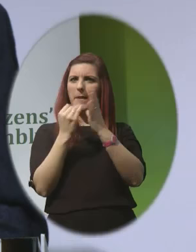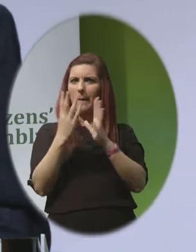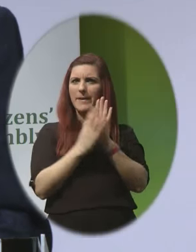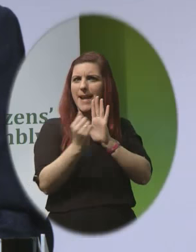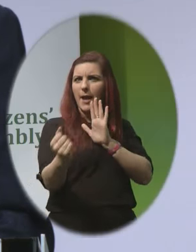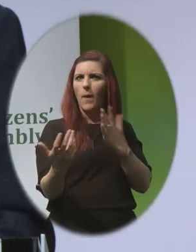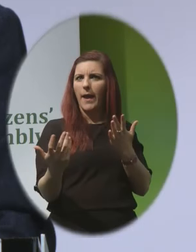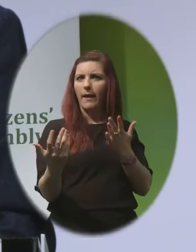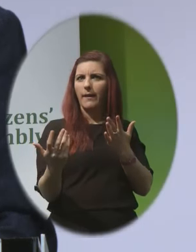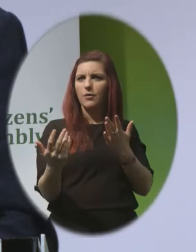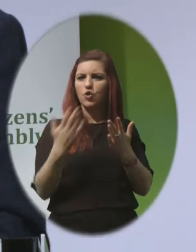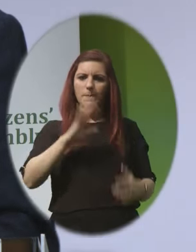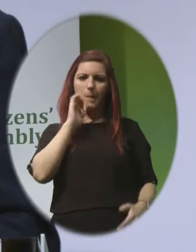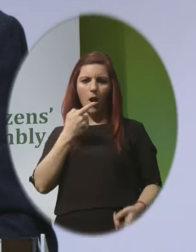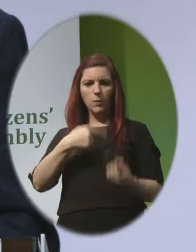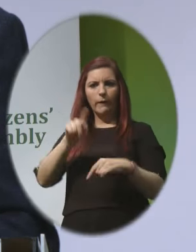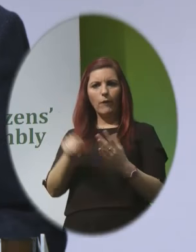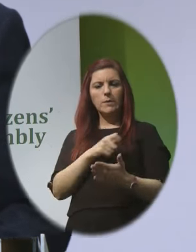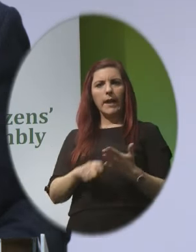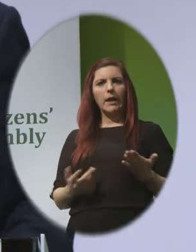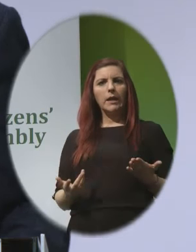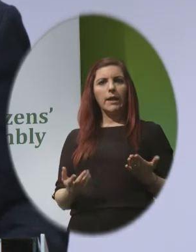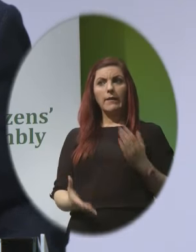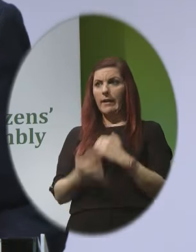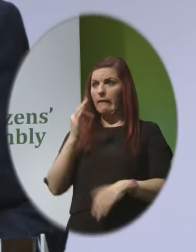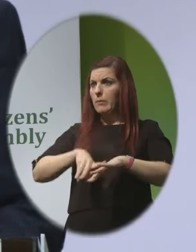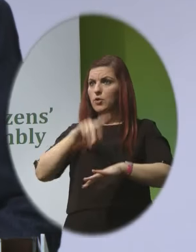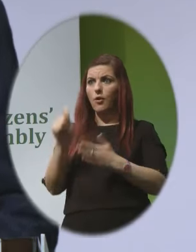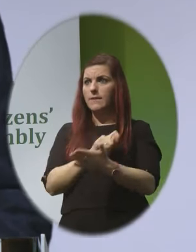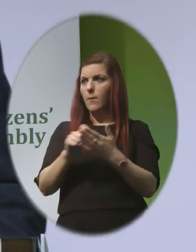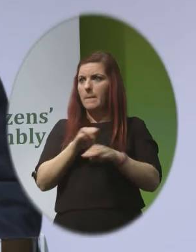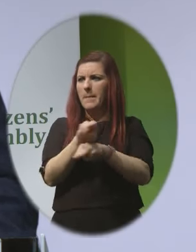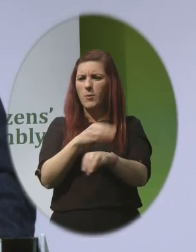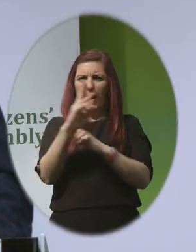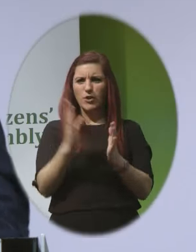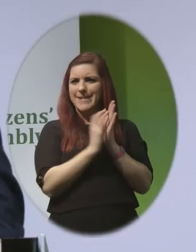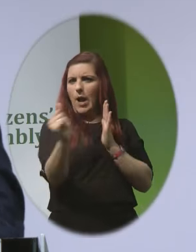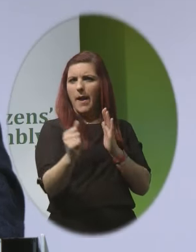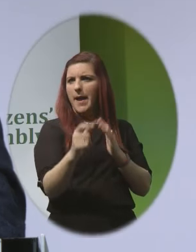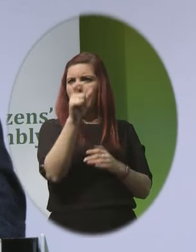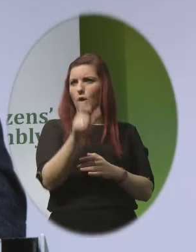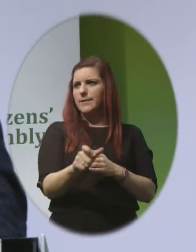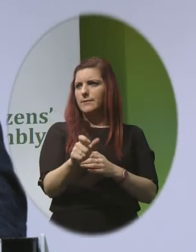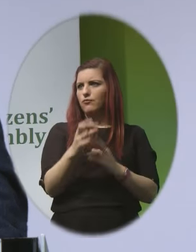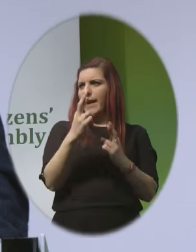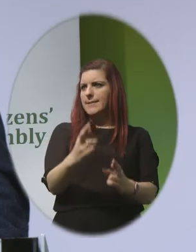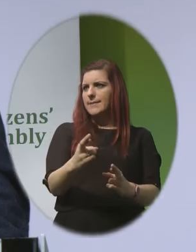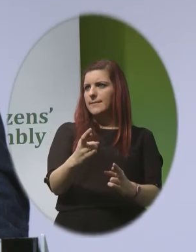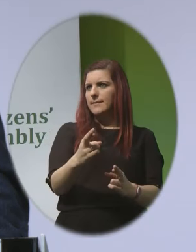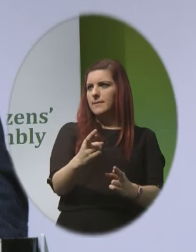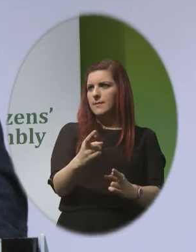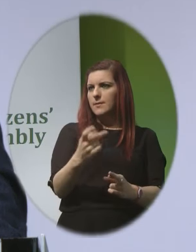taken away at will Even by a majority vote of the people The recognition of the importance of human rights